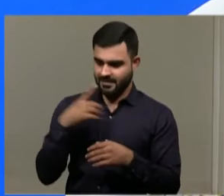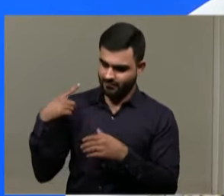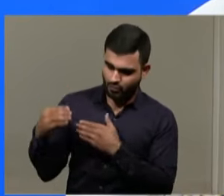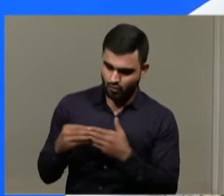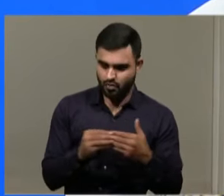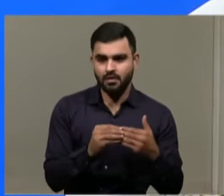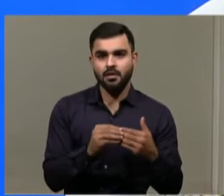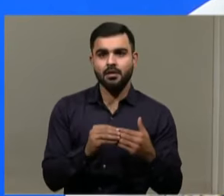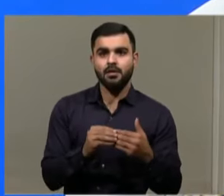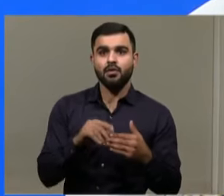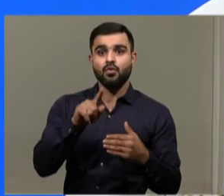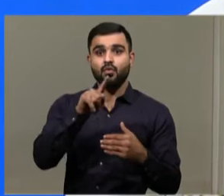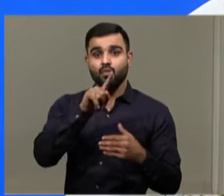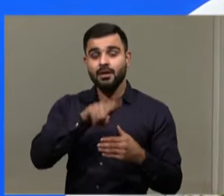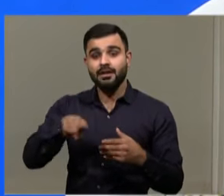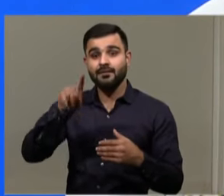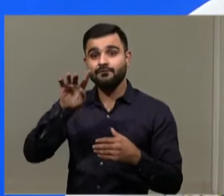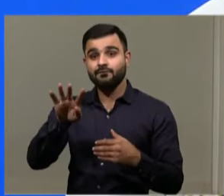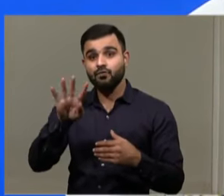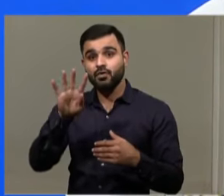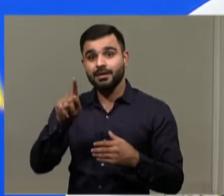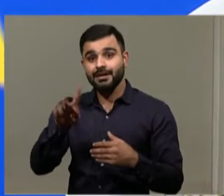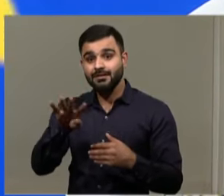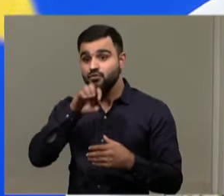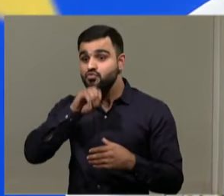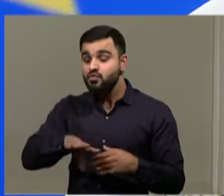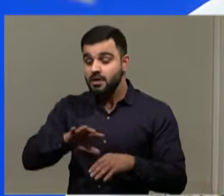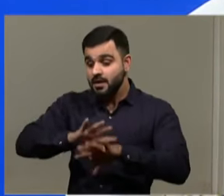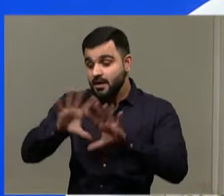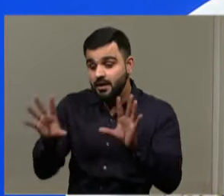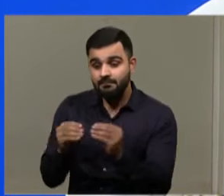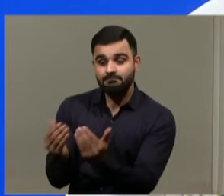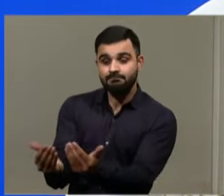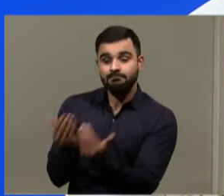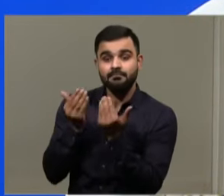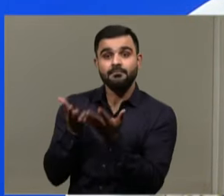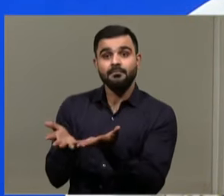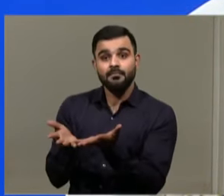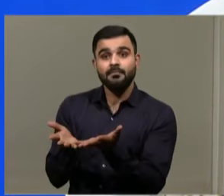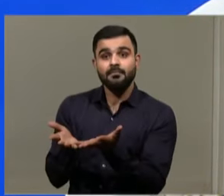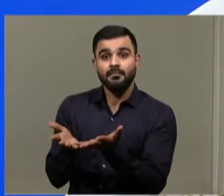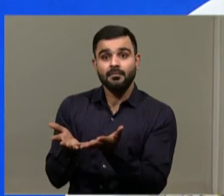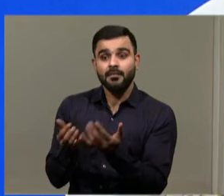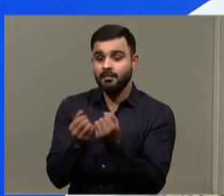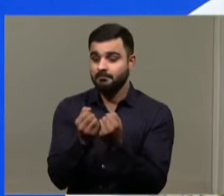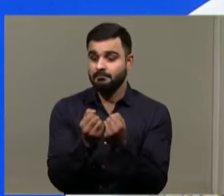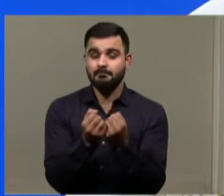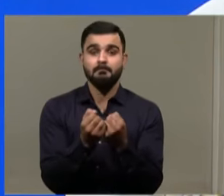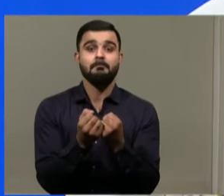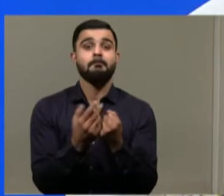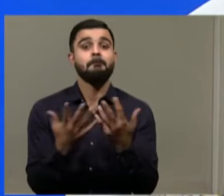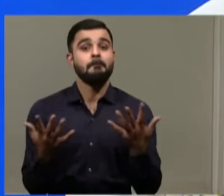of 114 youth. So, they both are, they are all supported me with, you know, making a,